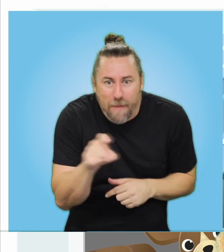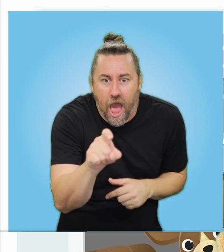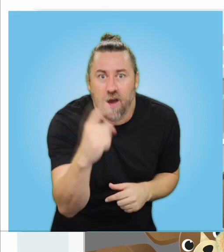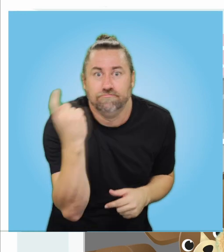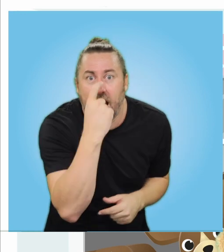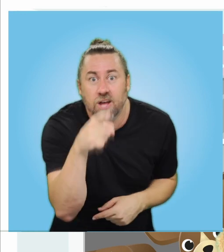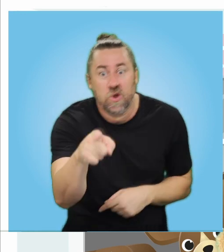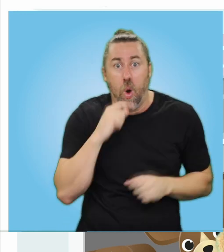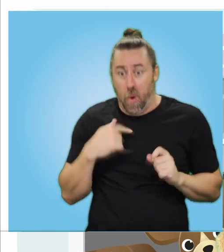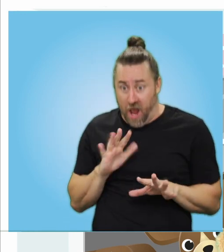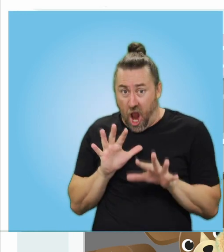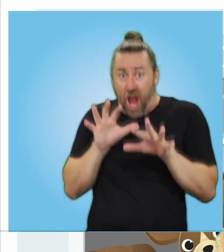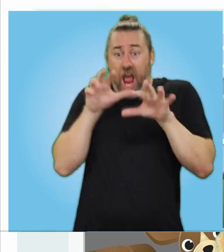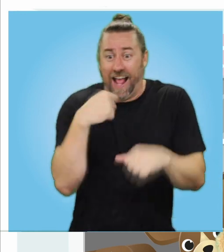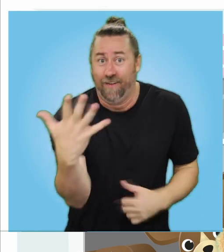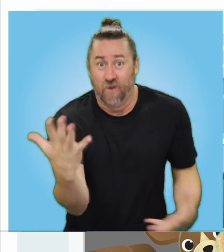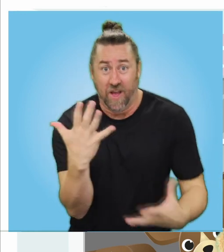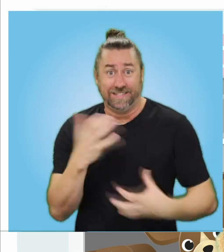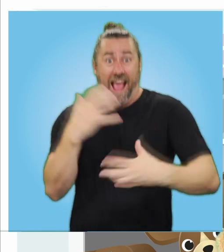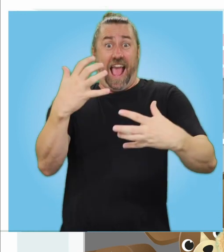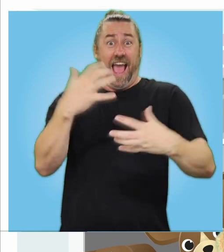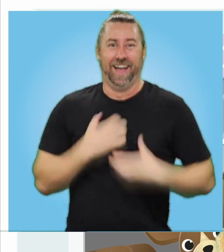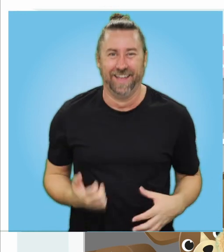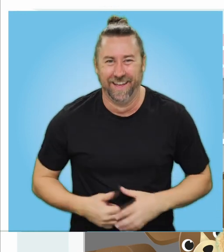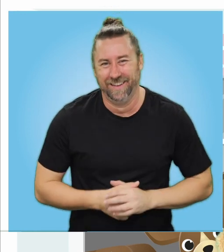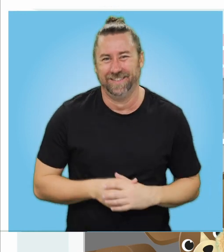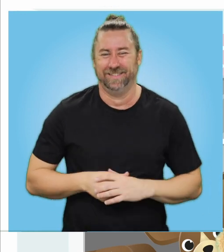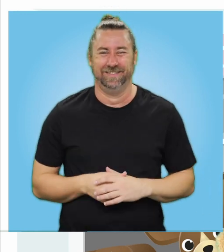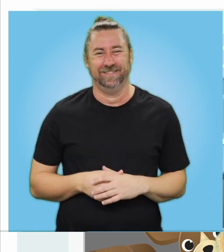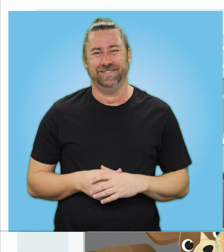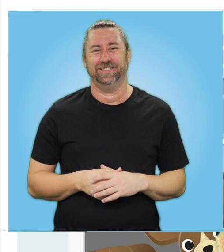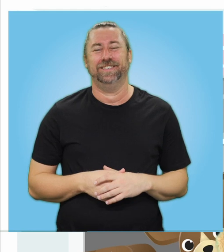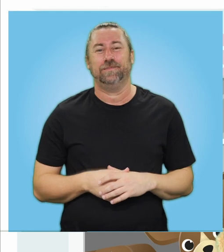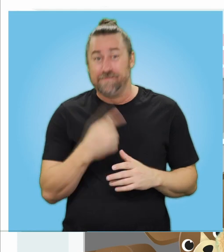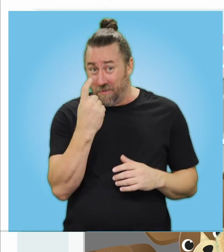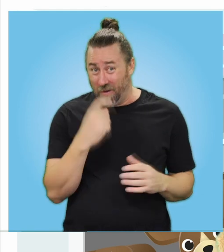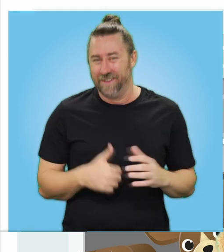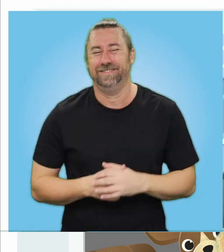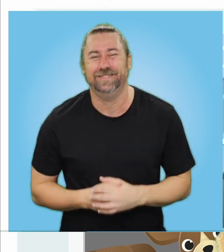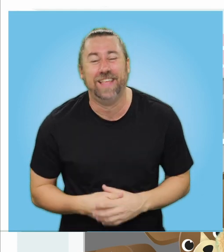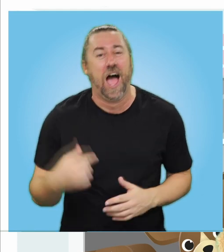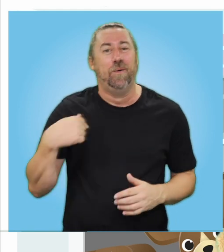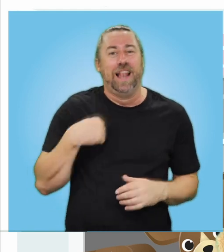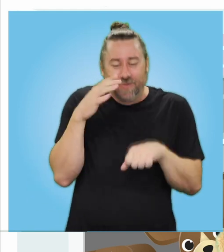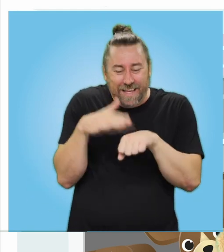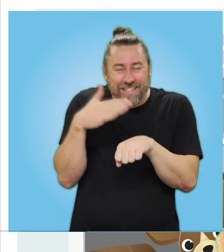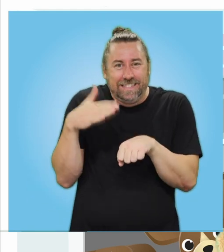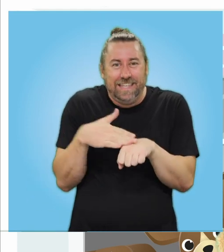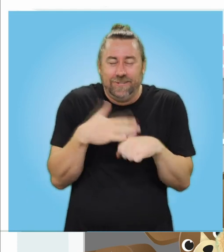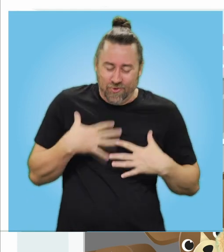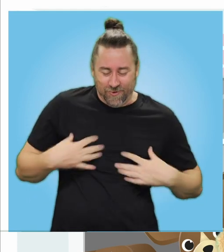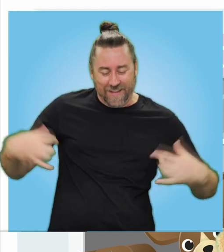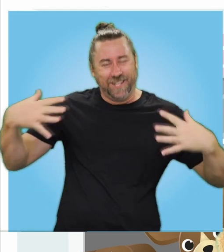beware. Or you just might get a scare. One more time guys. I'm a little